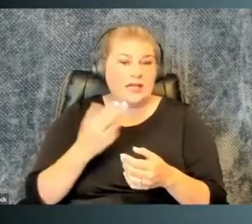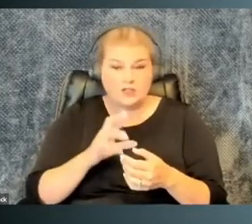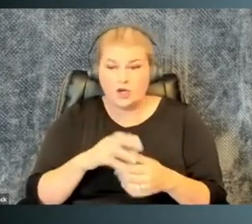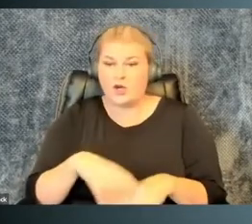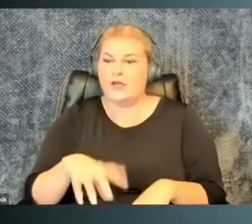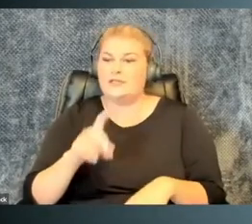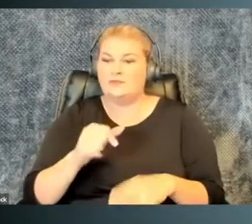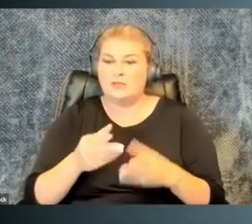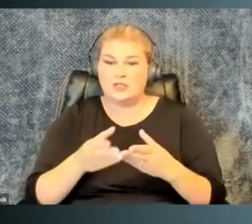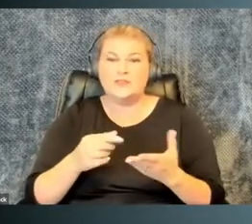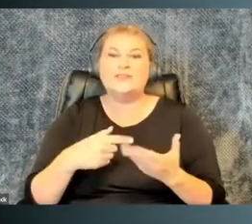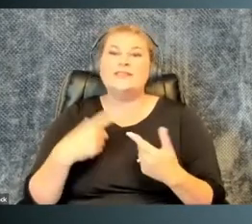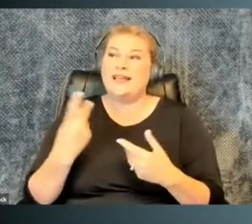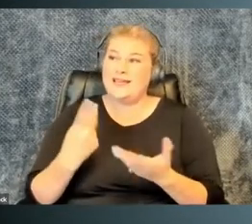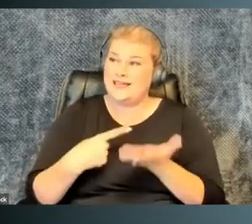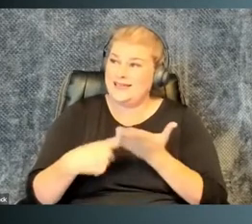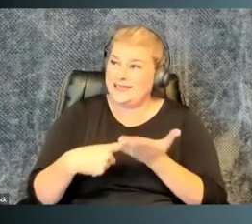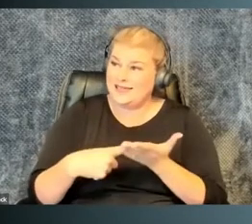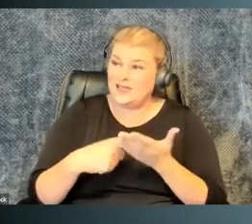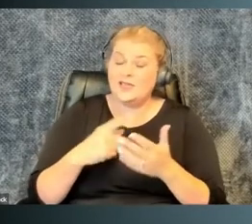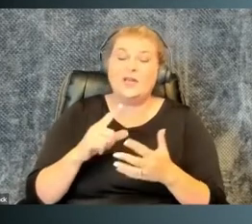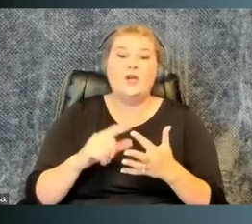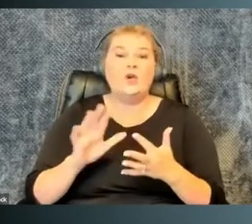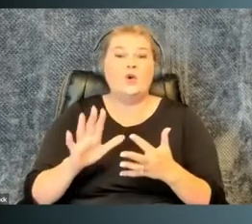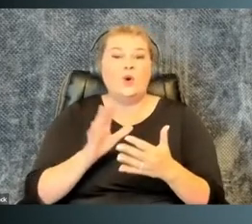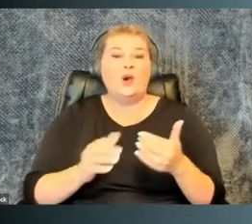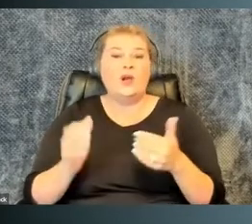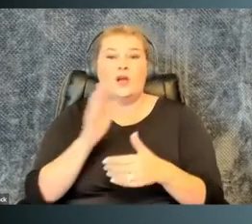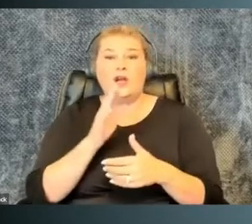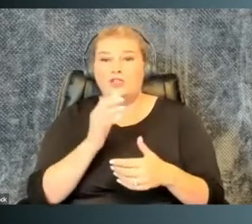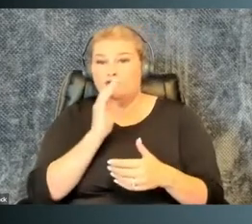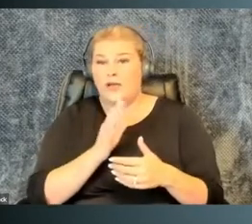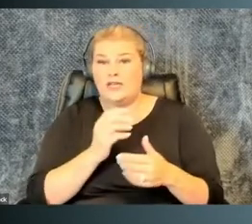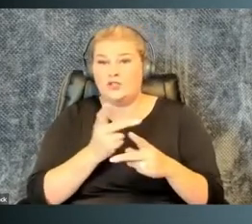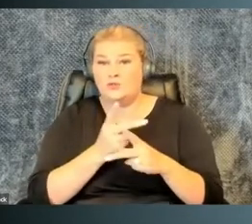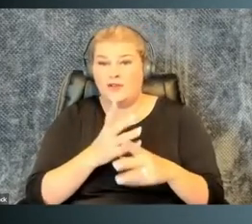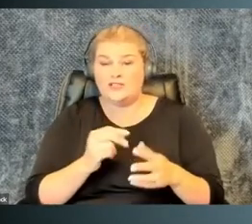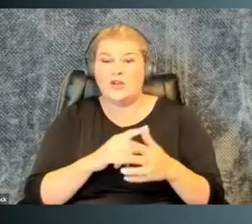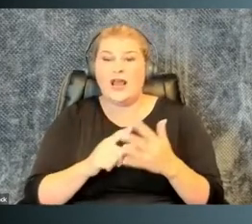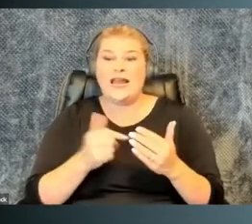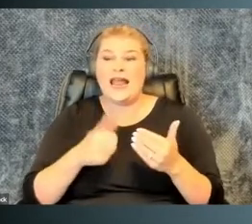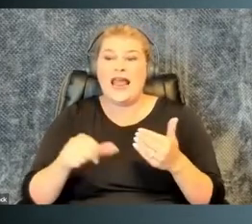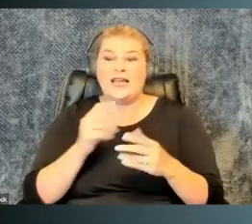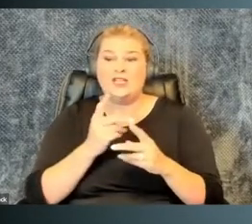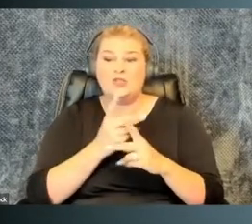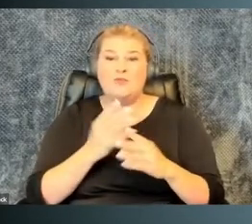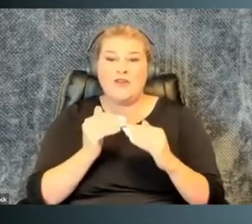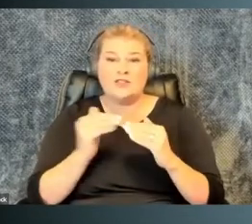the certification authority, whether it's disability services or HR, the person who is your direct supervisor, and any supervisors